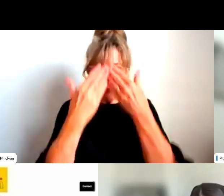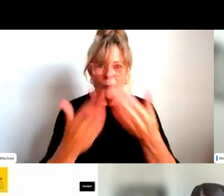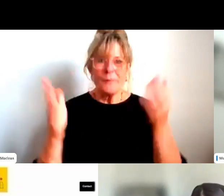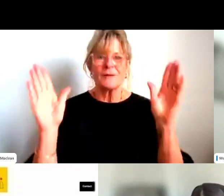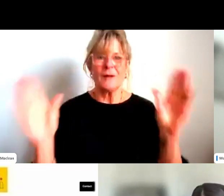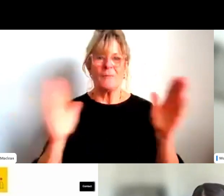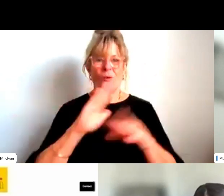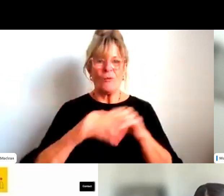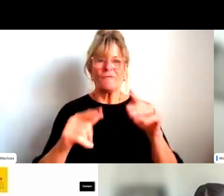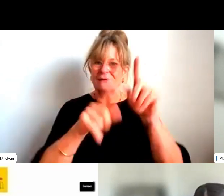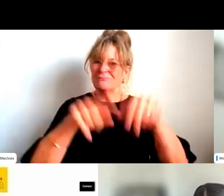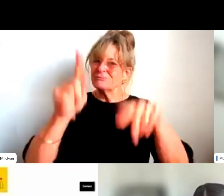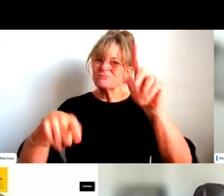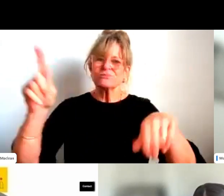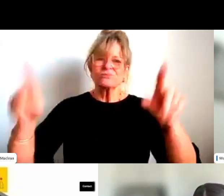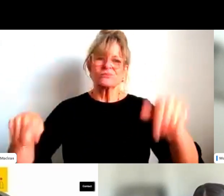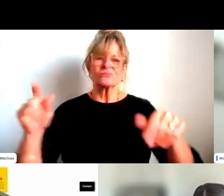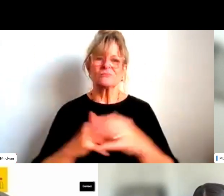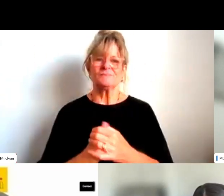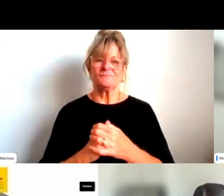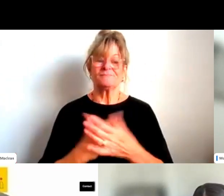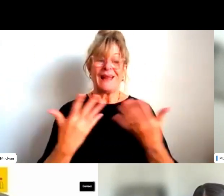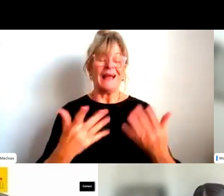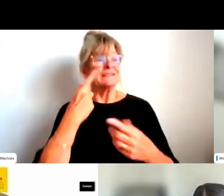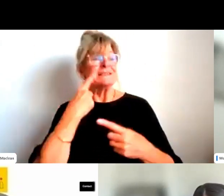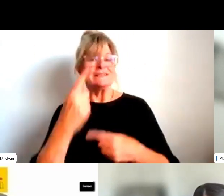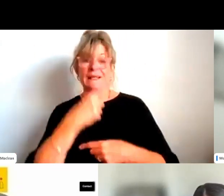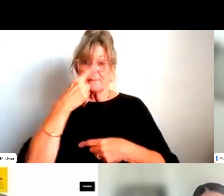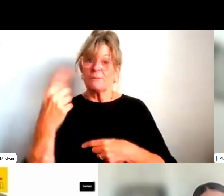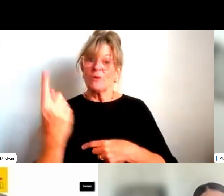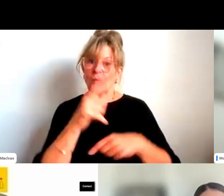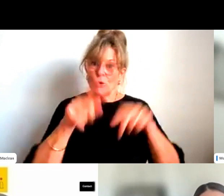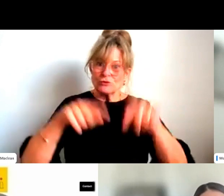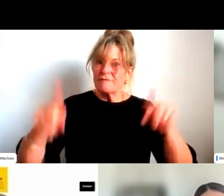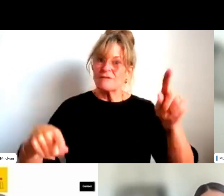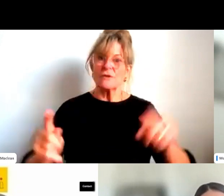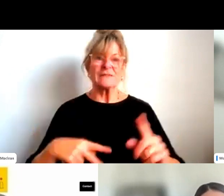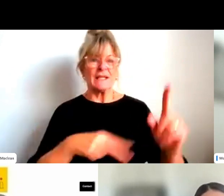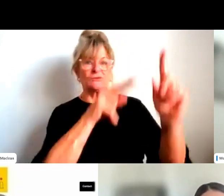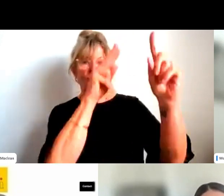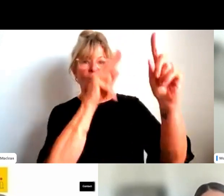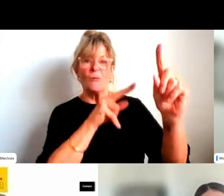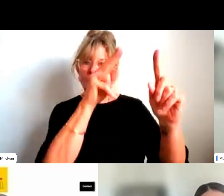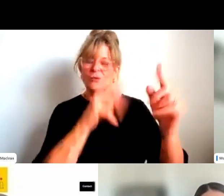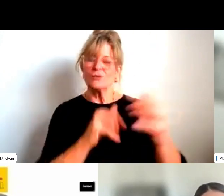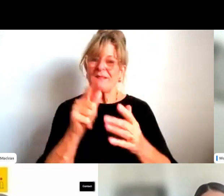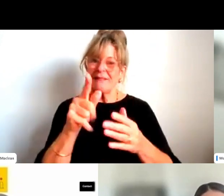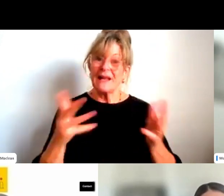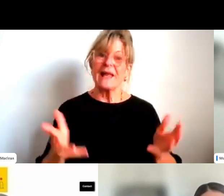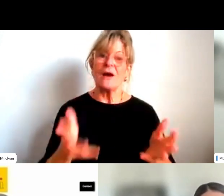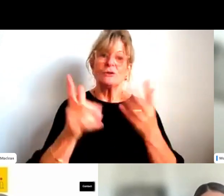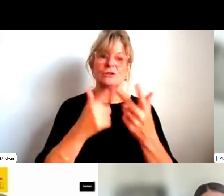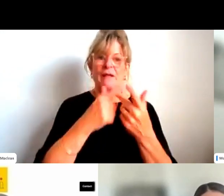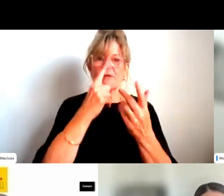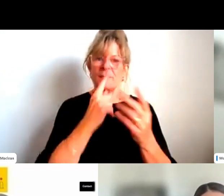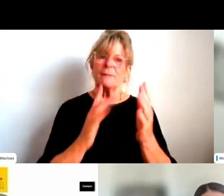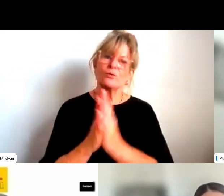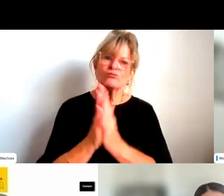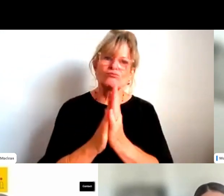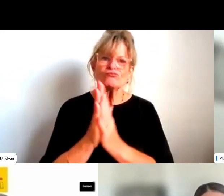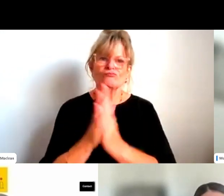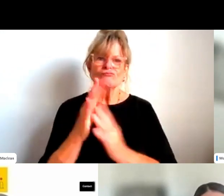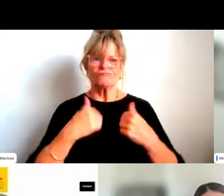others like themselves, rights role models as others have spoken about in this panel as well, and it encourages others to aspire for those positions. And this